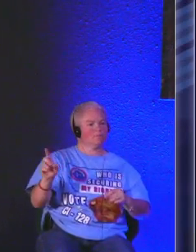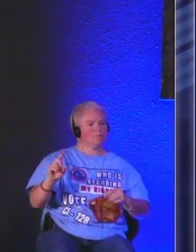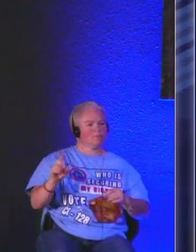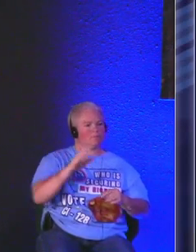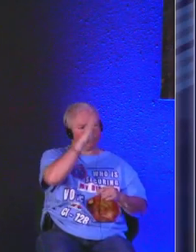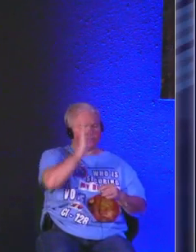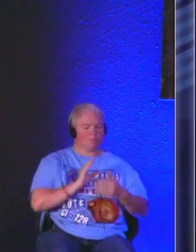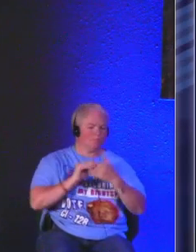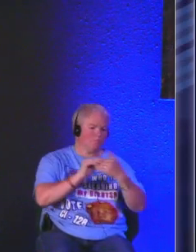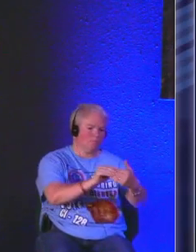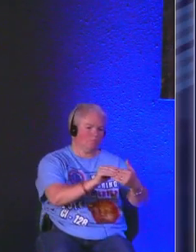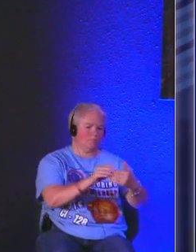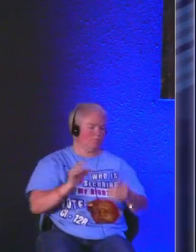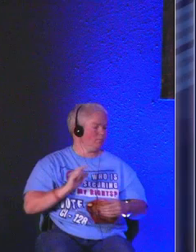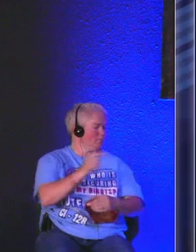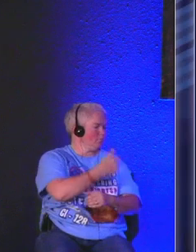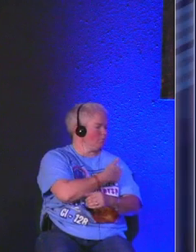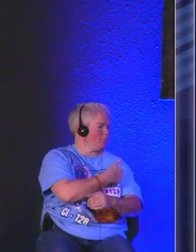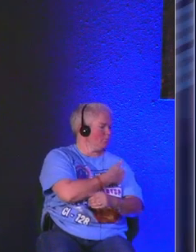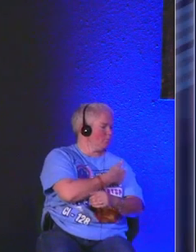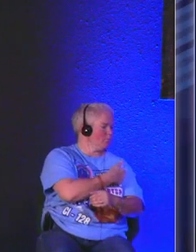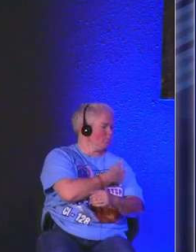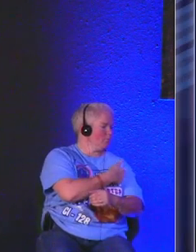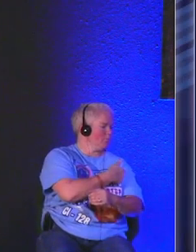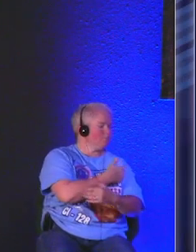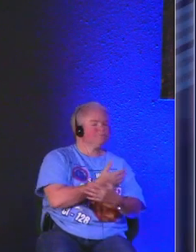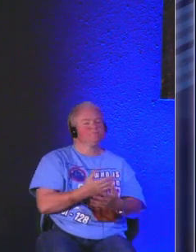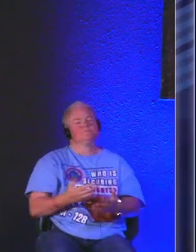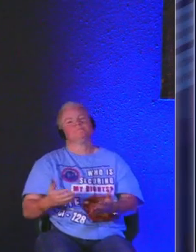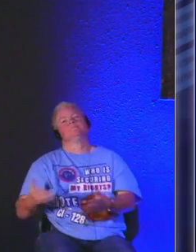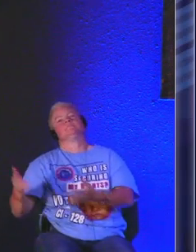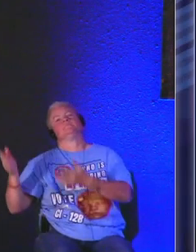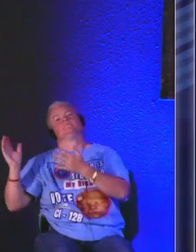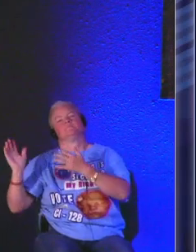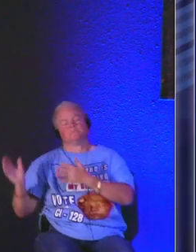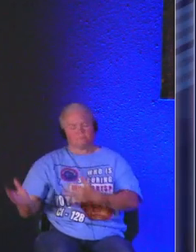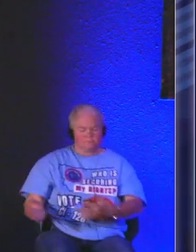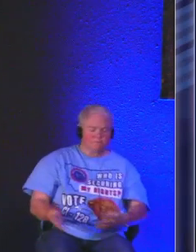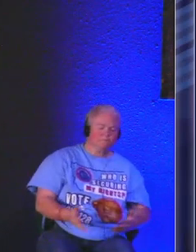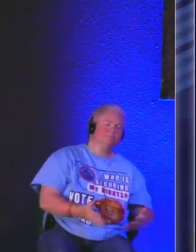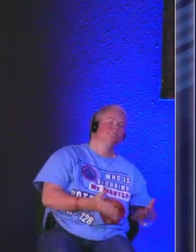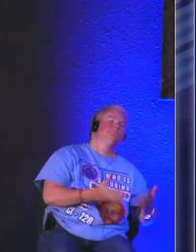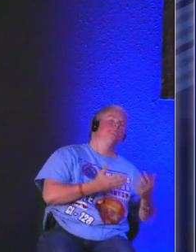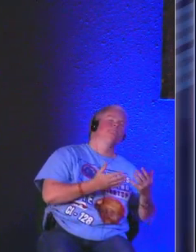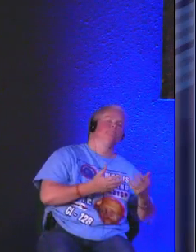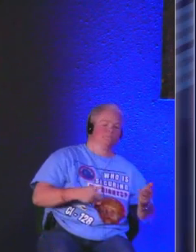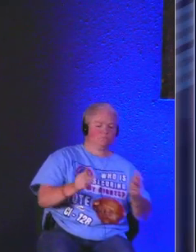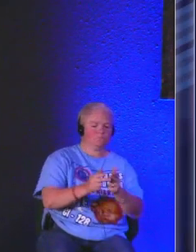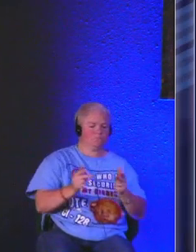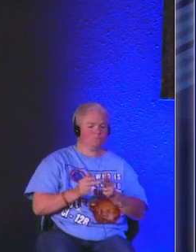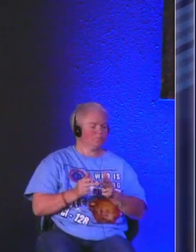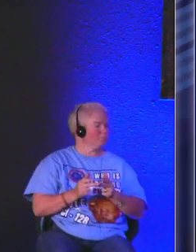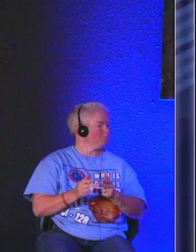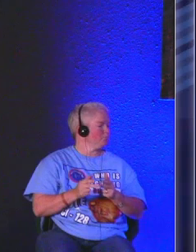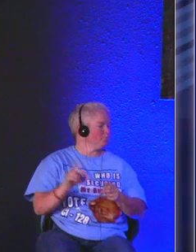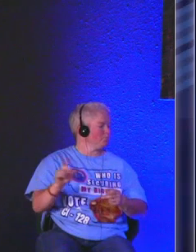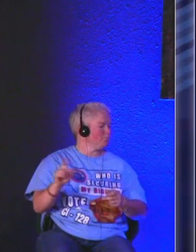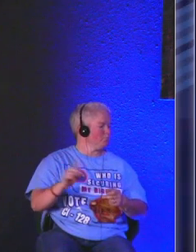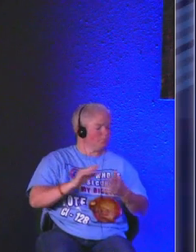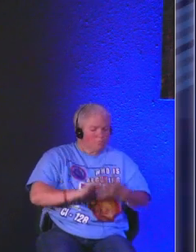God guides us so that we can just linger there there are places where